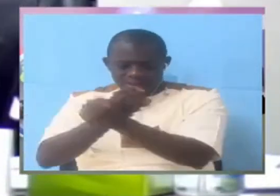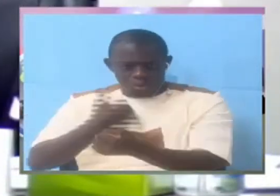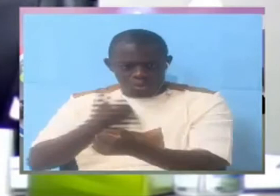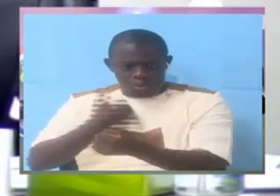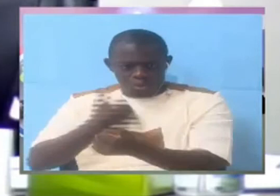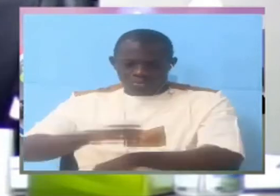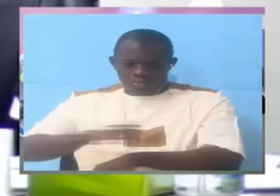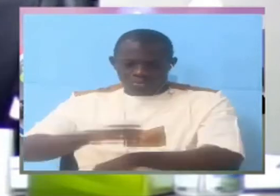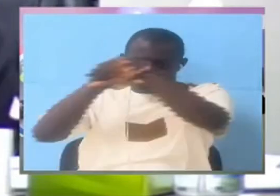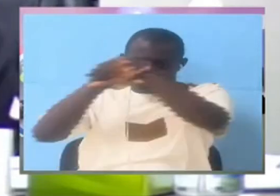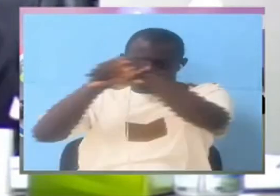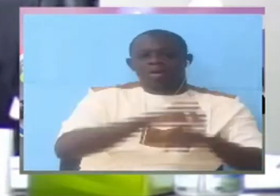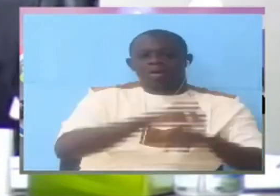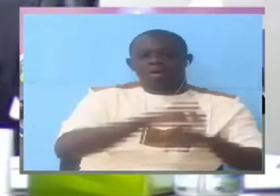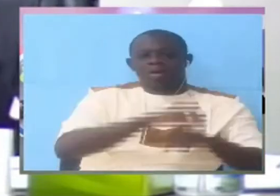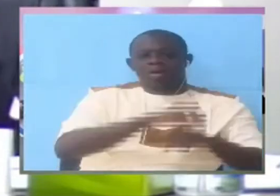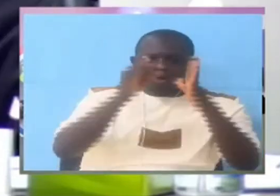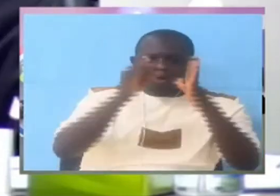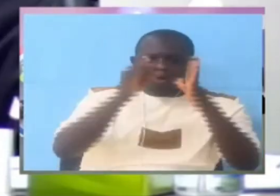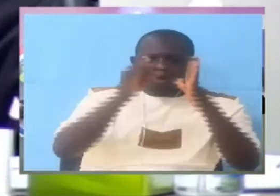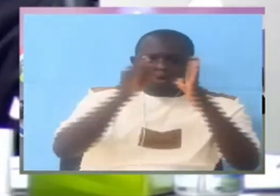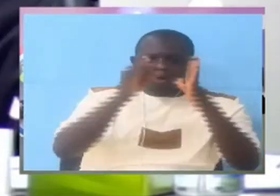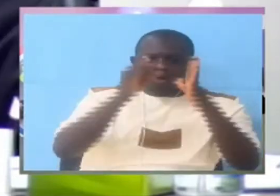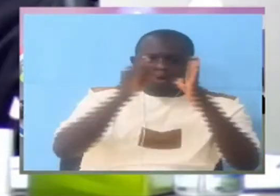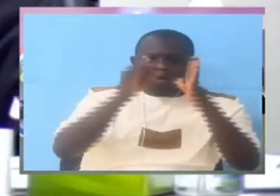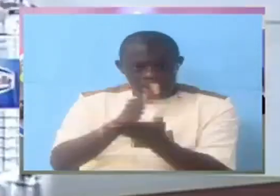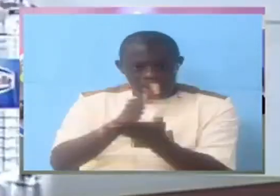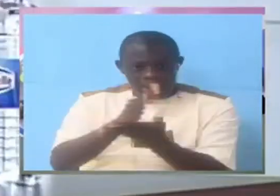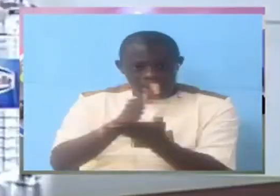investigations because you know you are the one at investigations